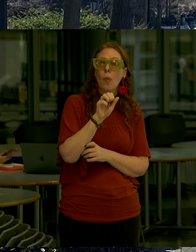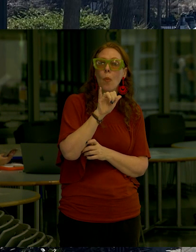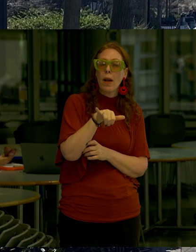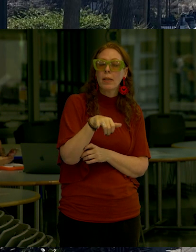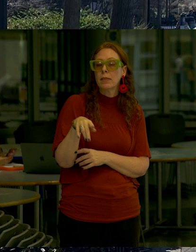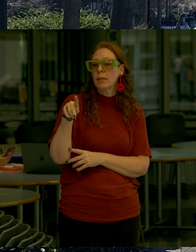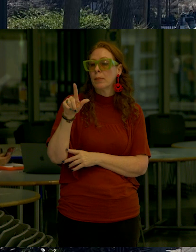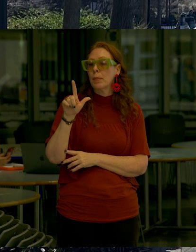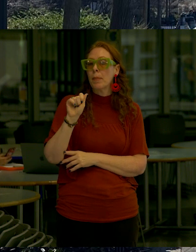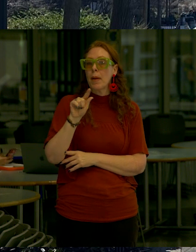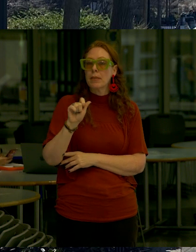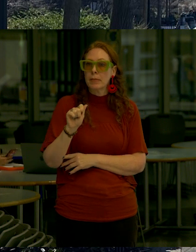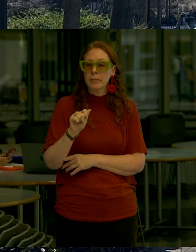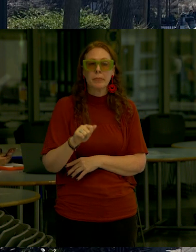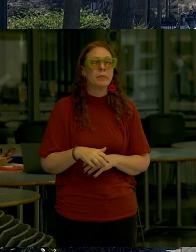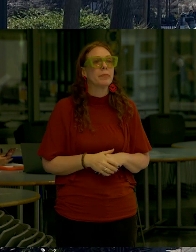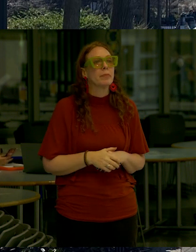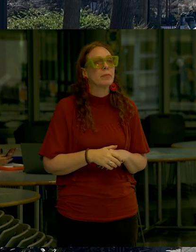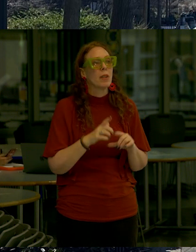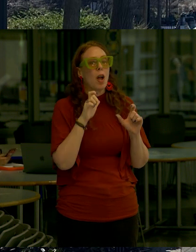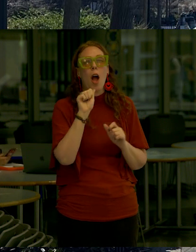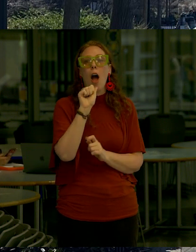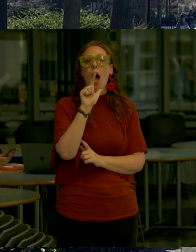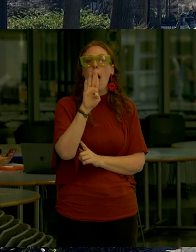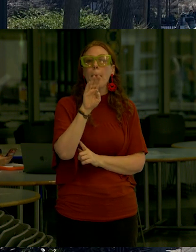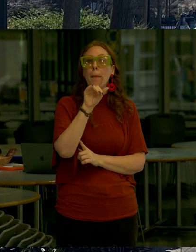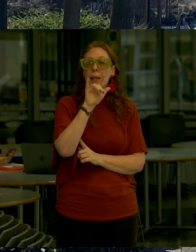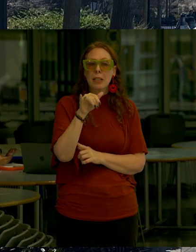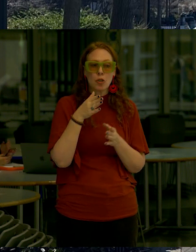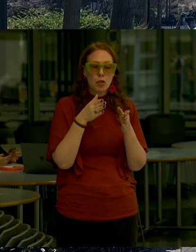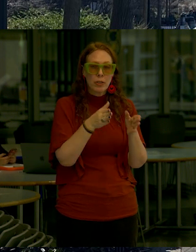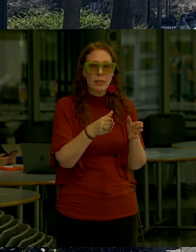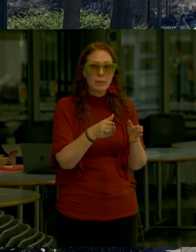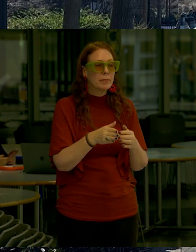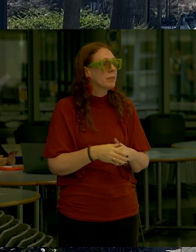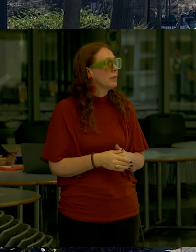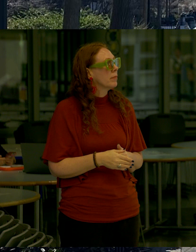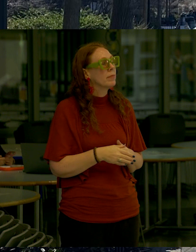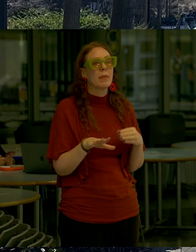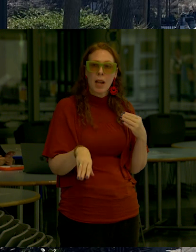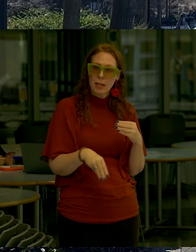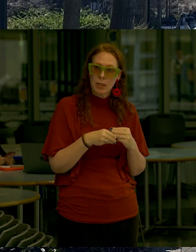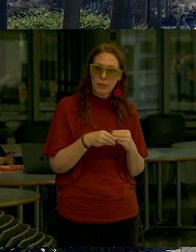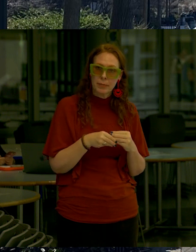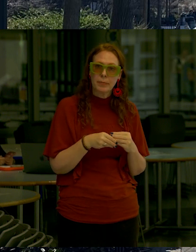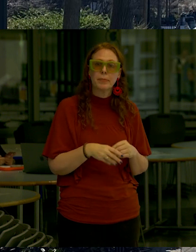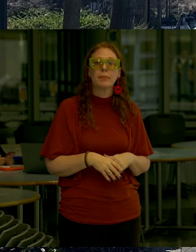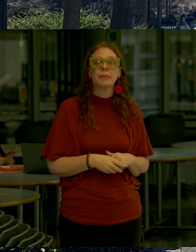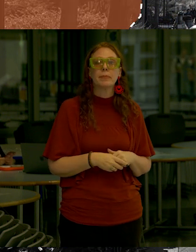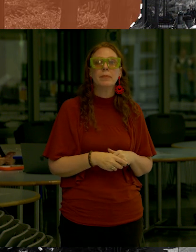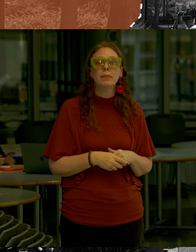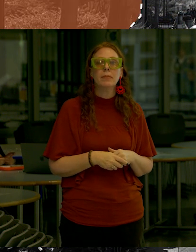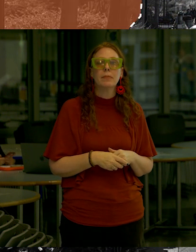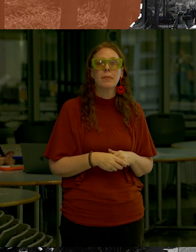here's some of the shots along reach 6 Albany street the street and there's the project elements that are going along the left